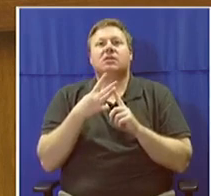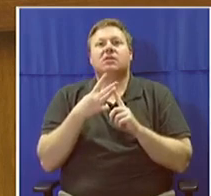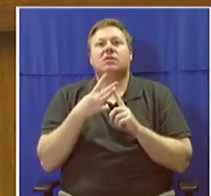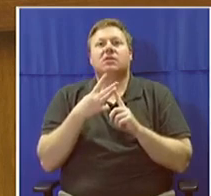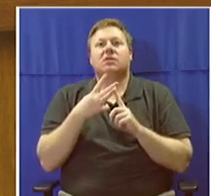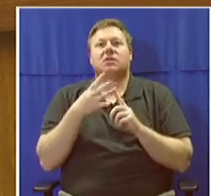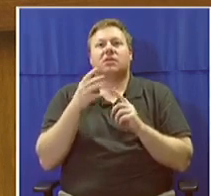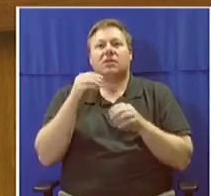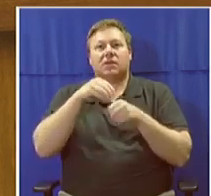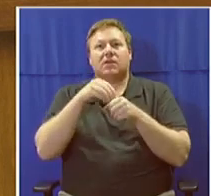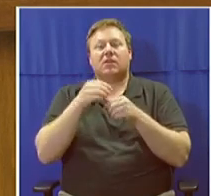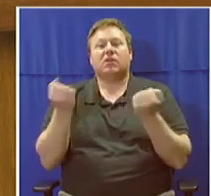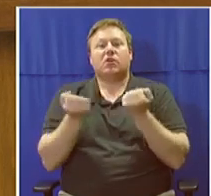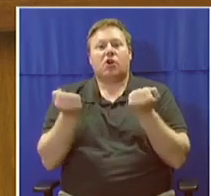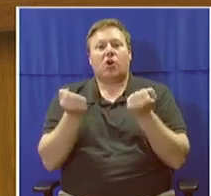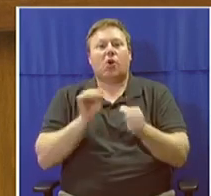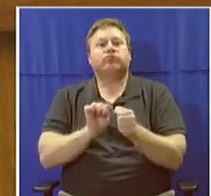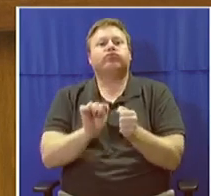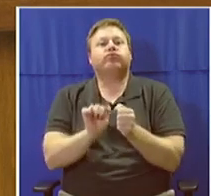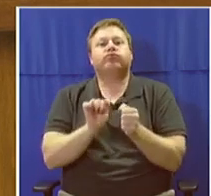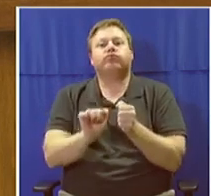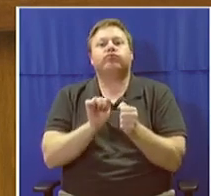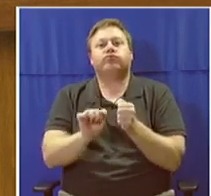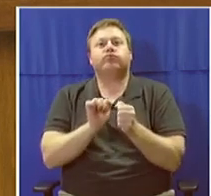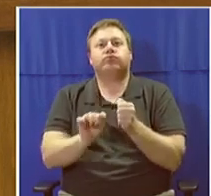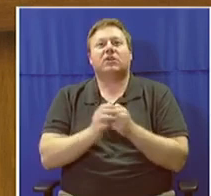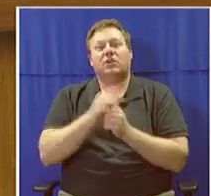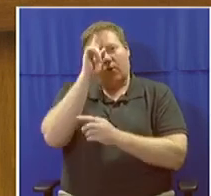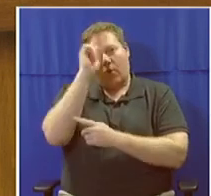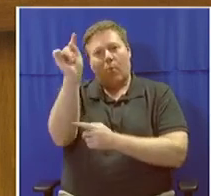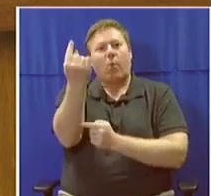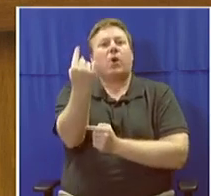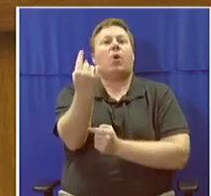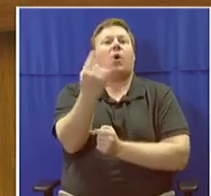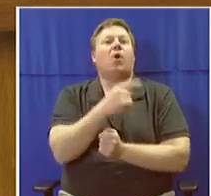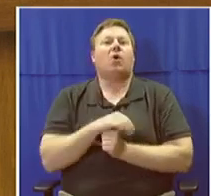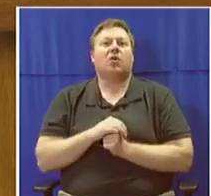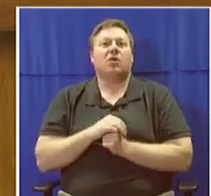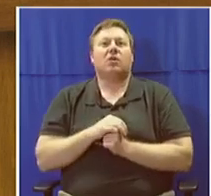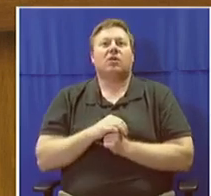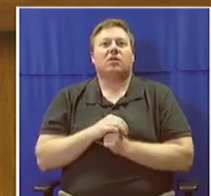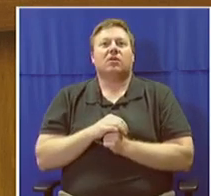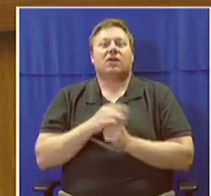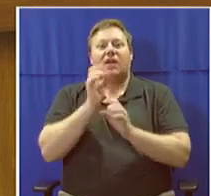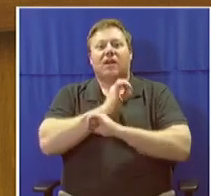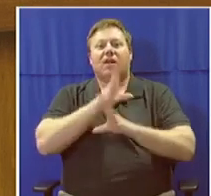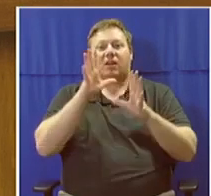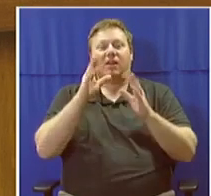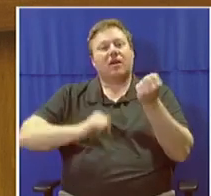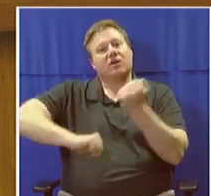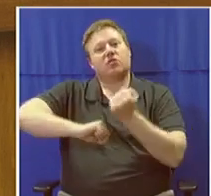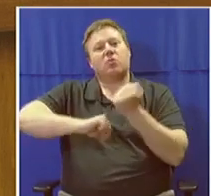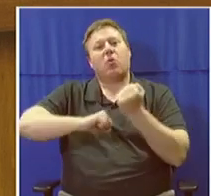in vehicles, to blow their horns at 1 o'clock, so that we send a very clear support